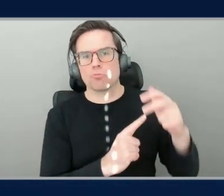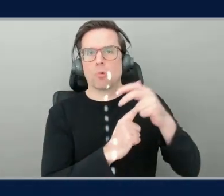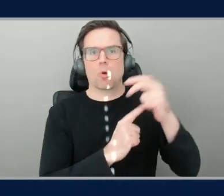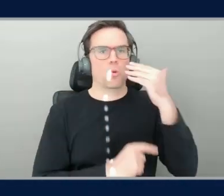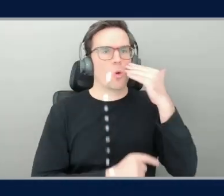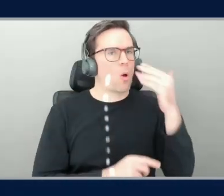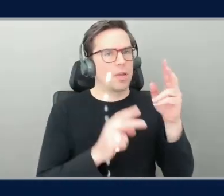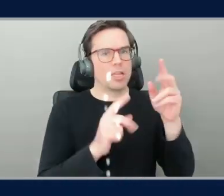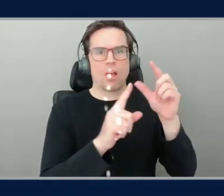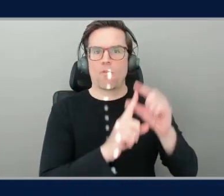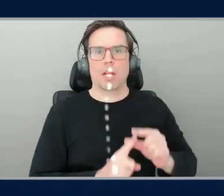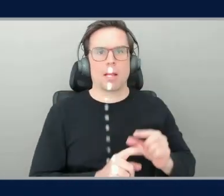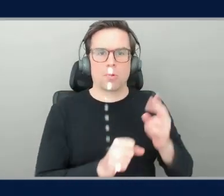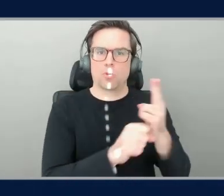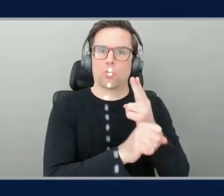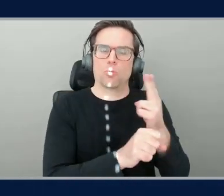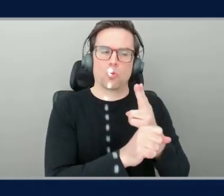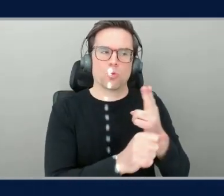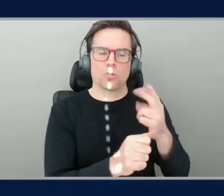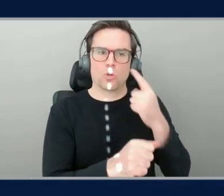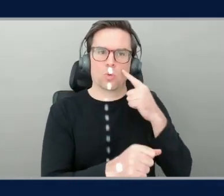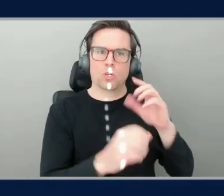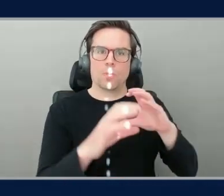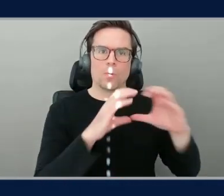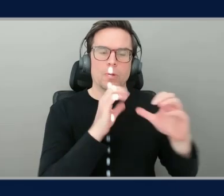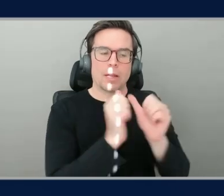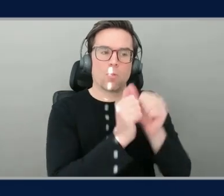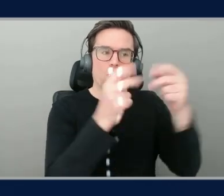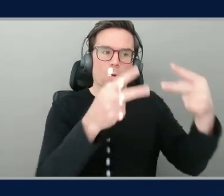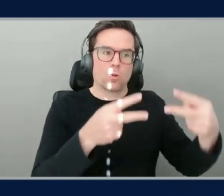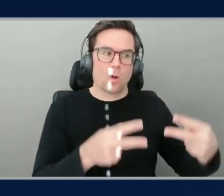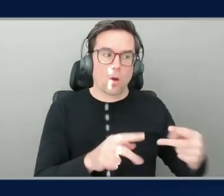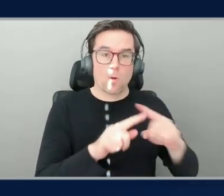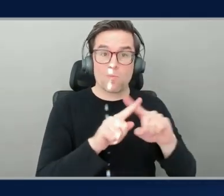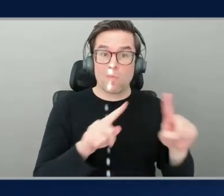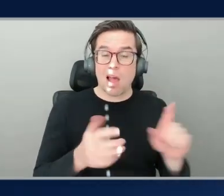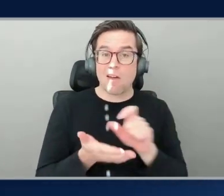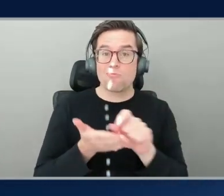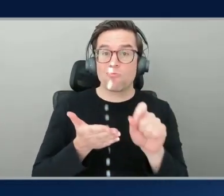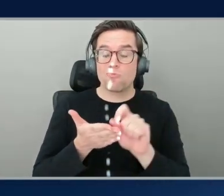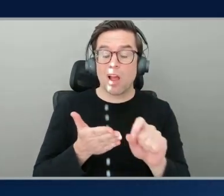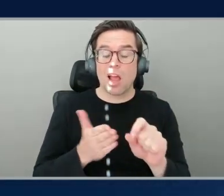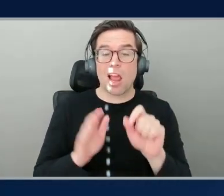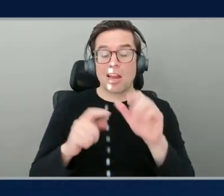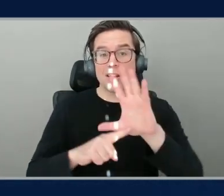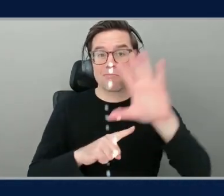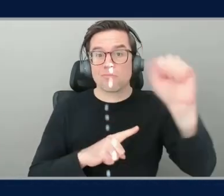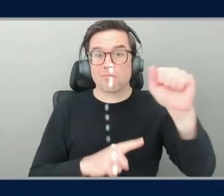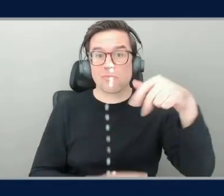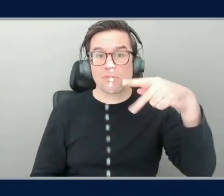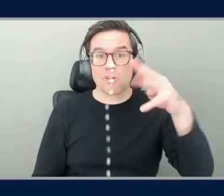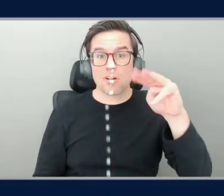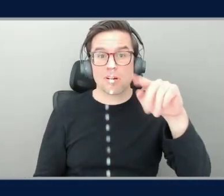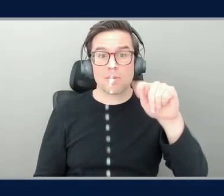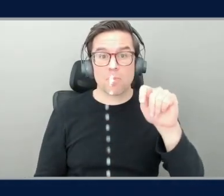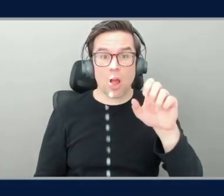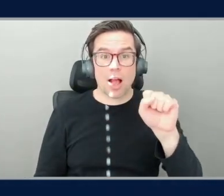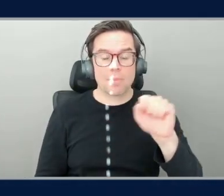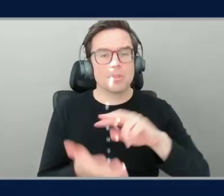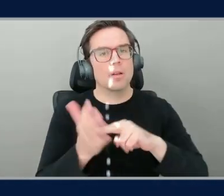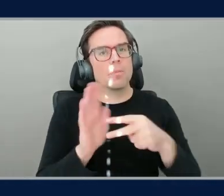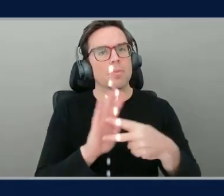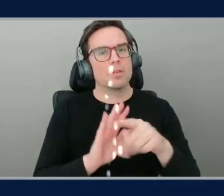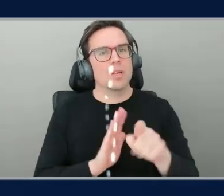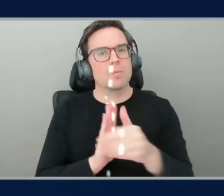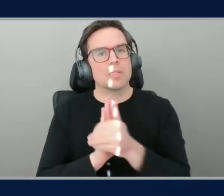with code. It turns out that writing awesome prompts means that we need to be good at communicating with human languages. So regardless of what language you're going to write